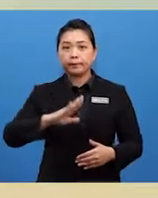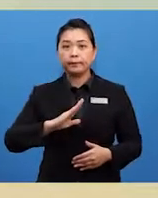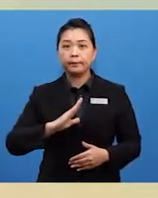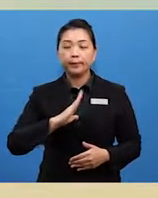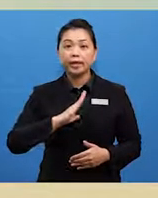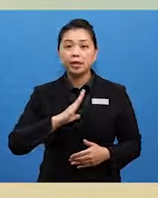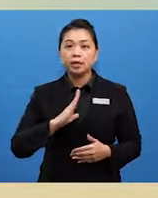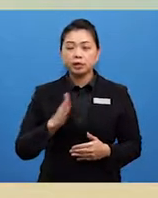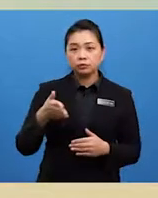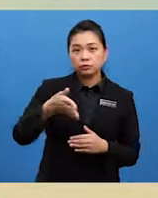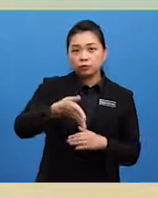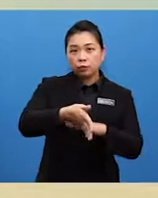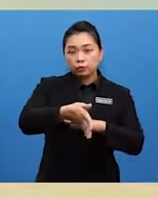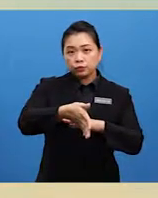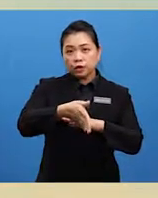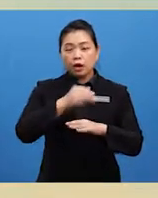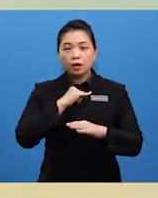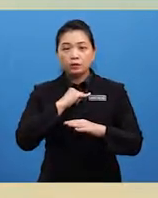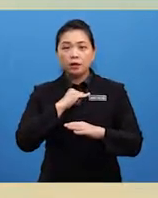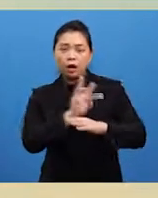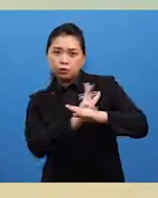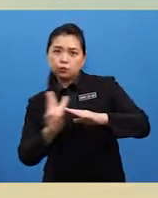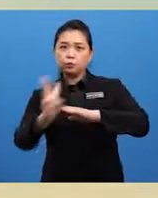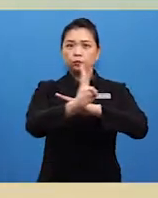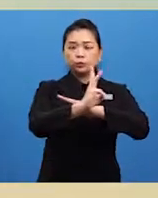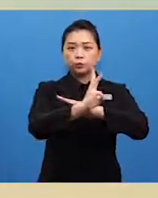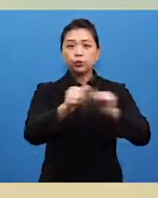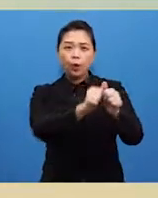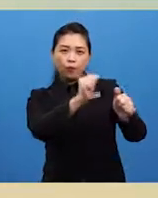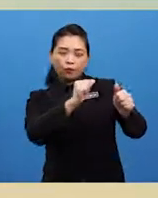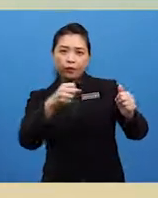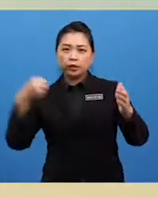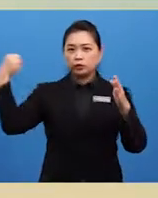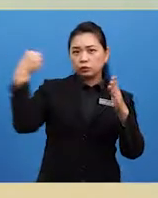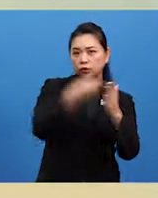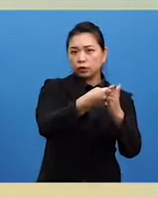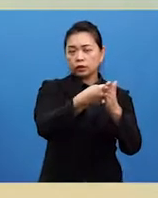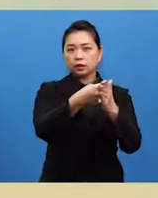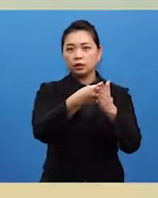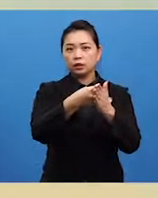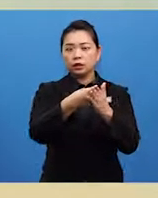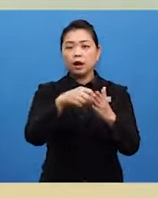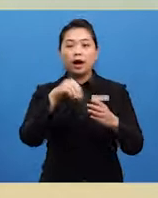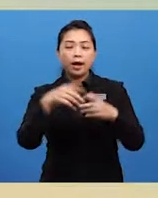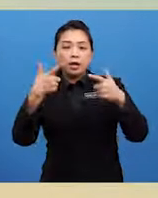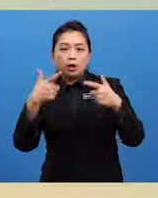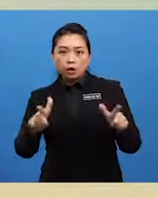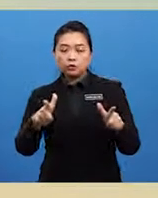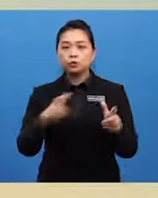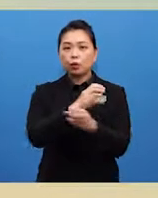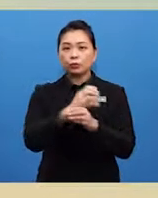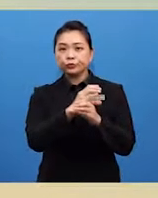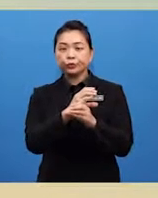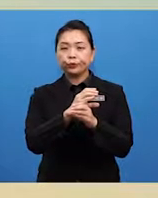Taken by surprise, I swerved to avoid knocking into him. I lost control of the car,